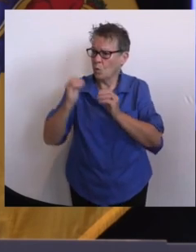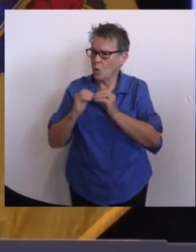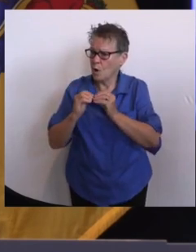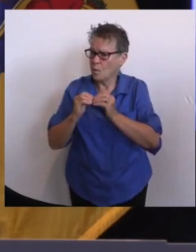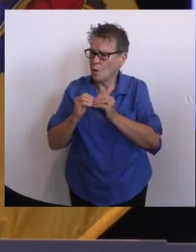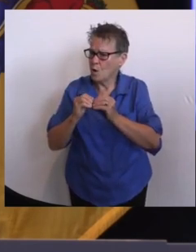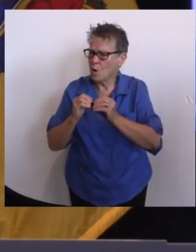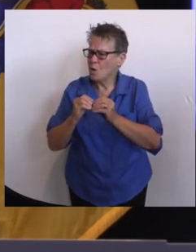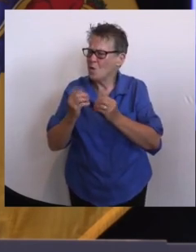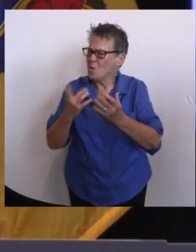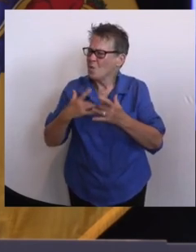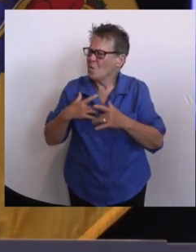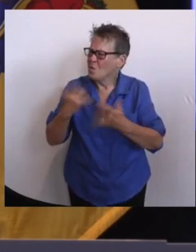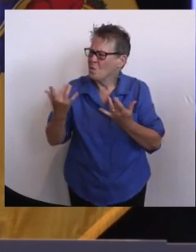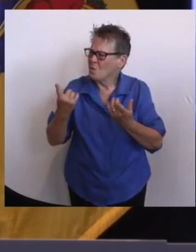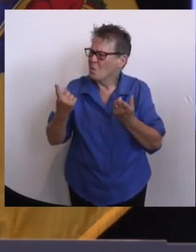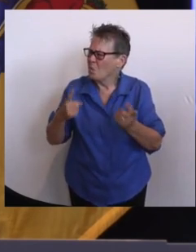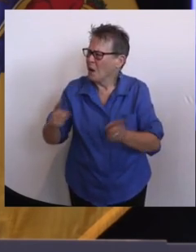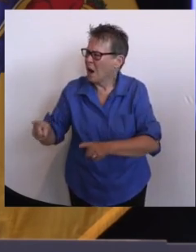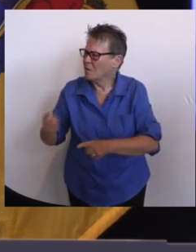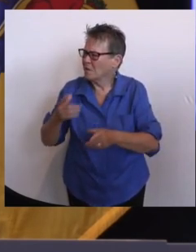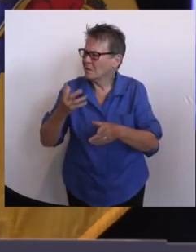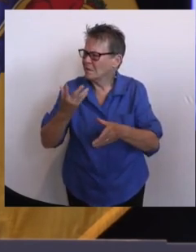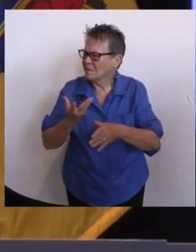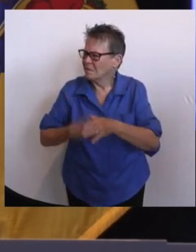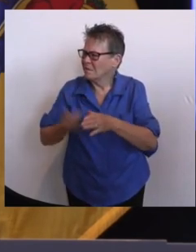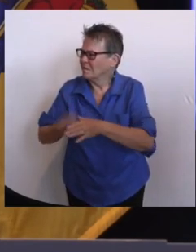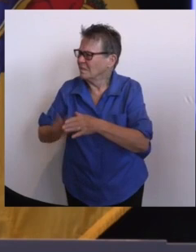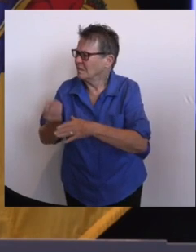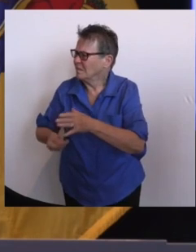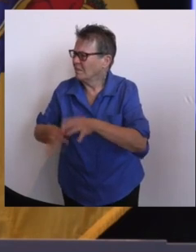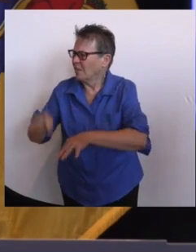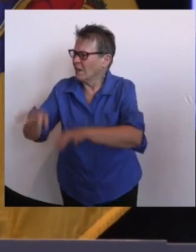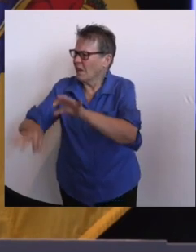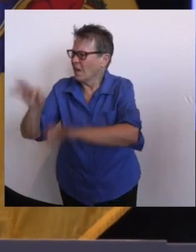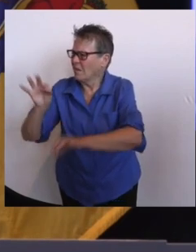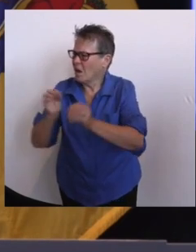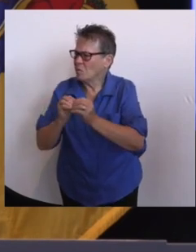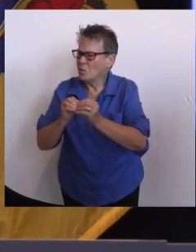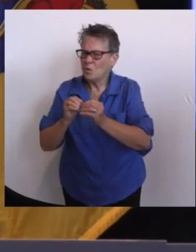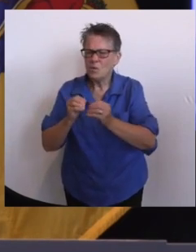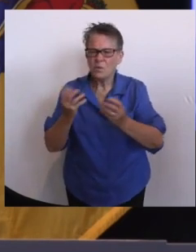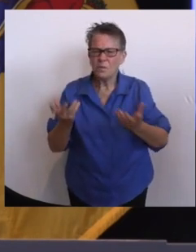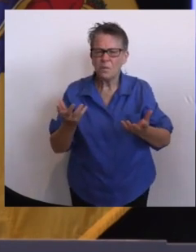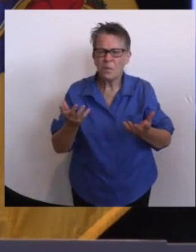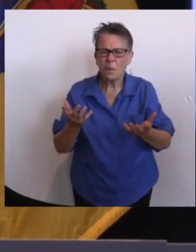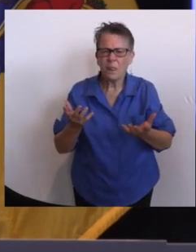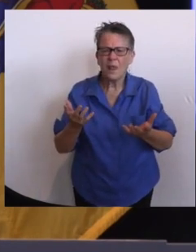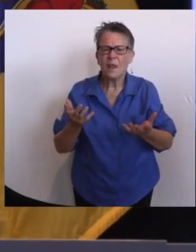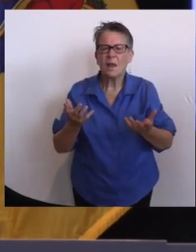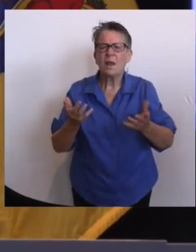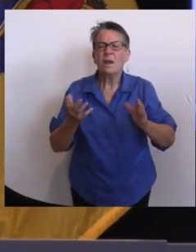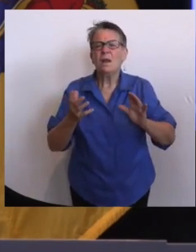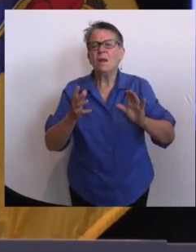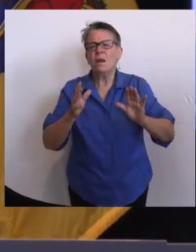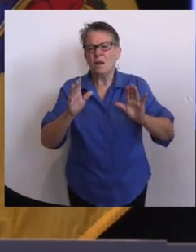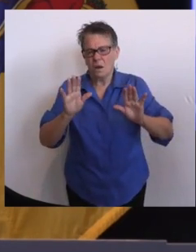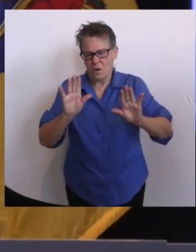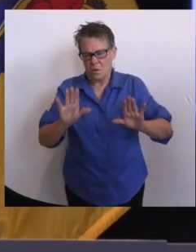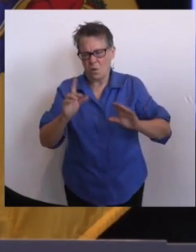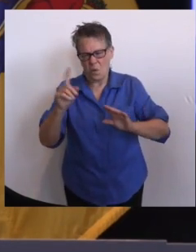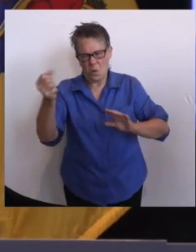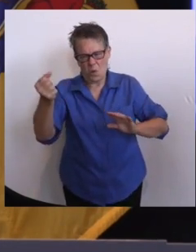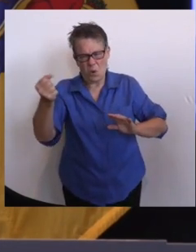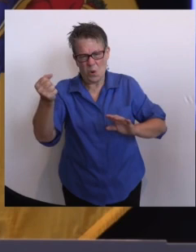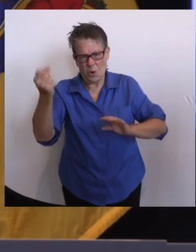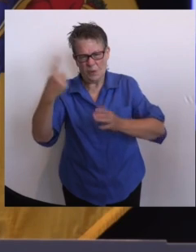as you write those notes, you've got folks vaccination status, so it's hard to, but we'll come back in one second on that. Private business